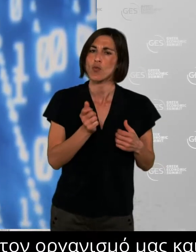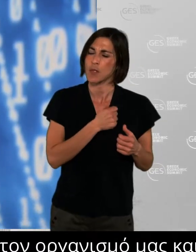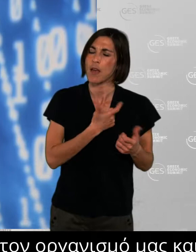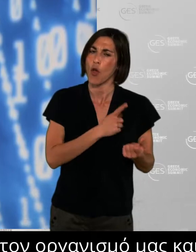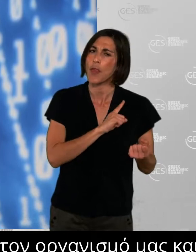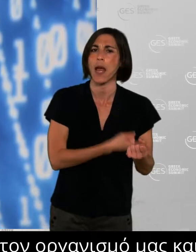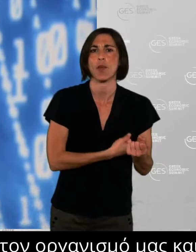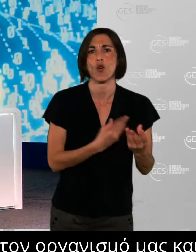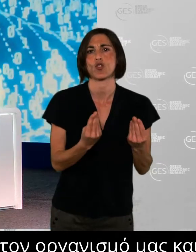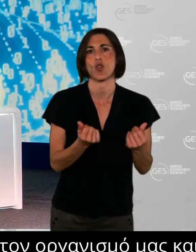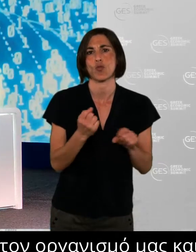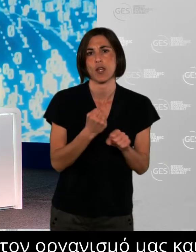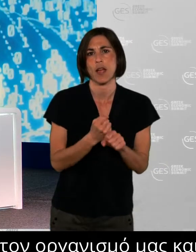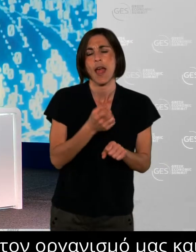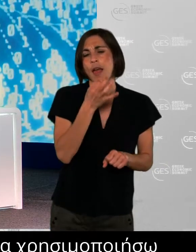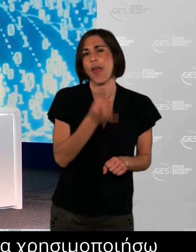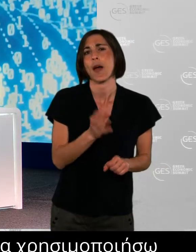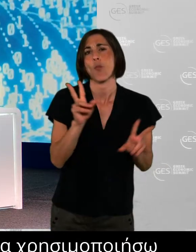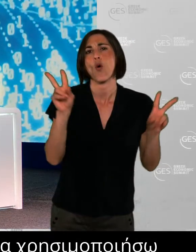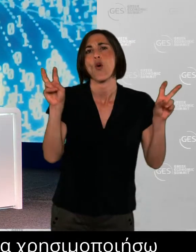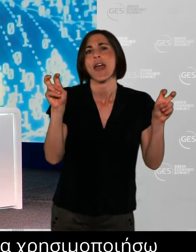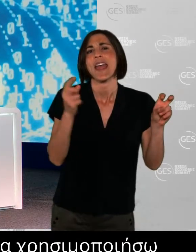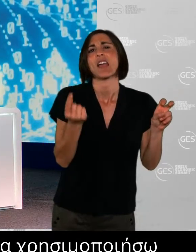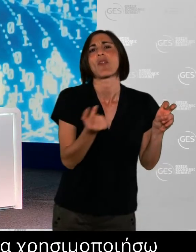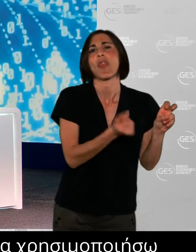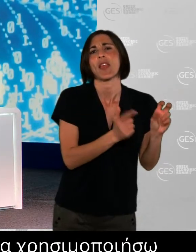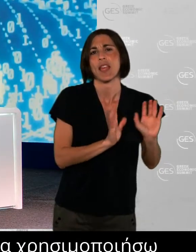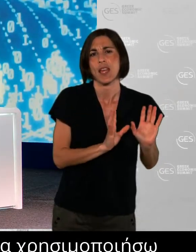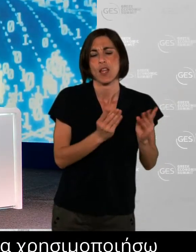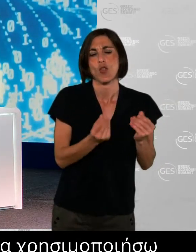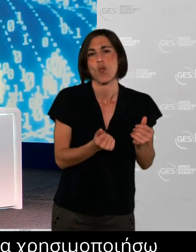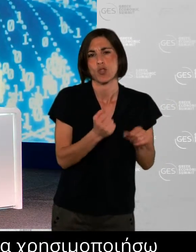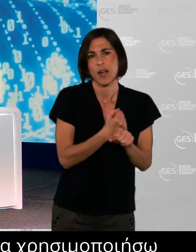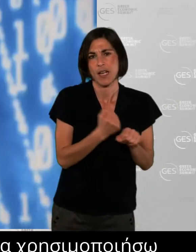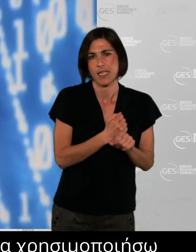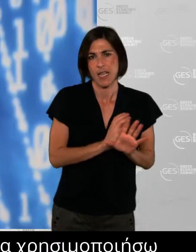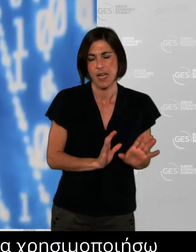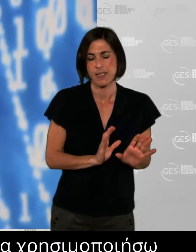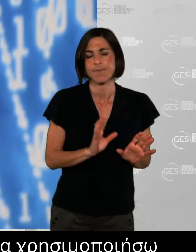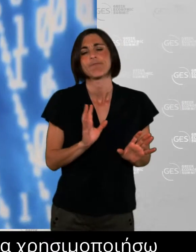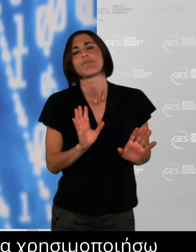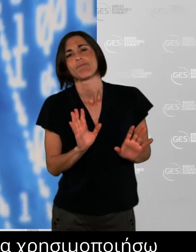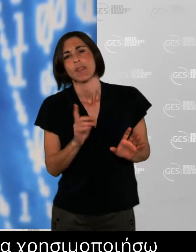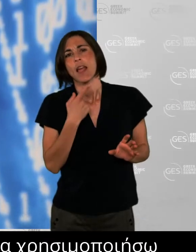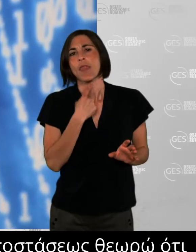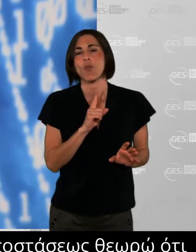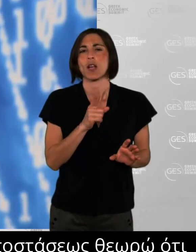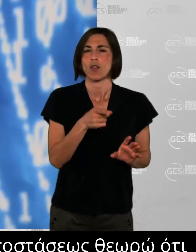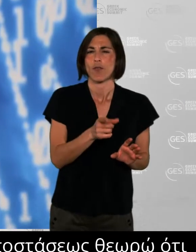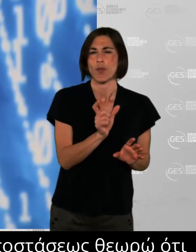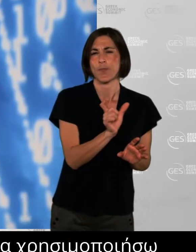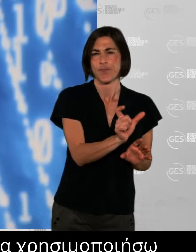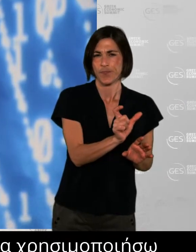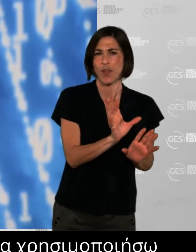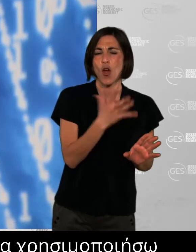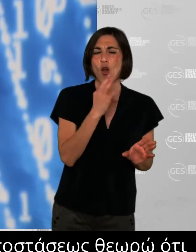I kind of feel this a bit transactional and kind of uh you know does not address uh the human nature of work so keep it